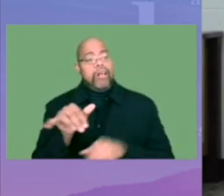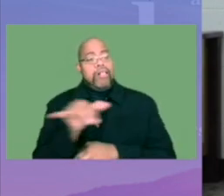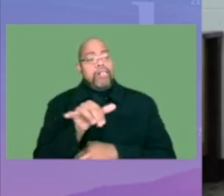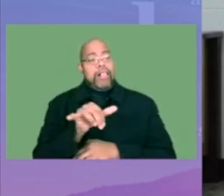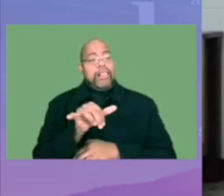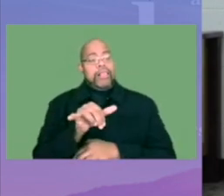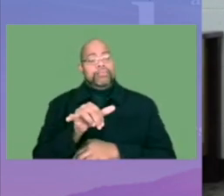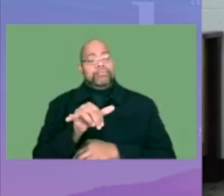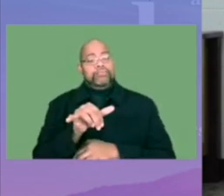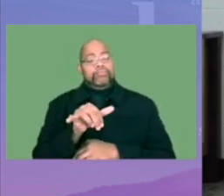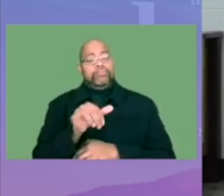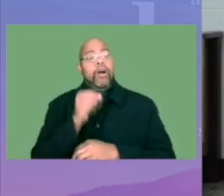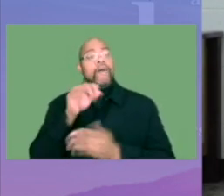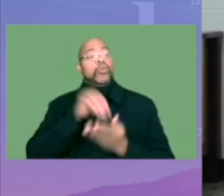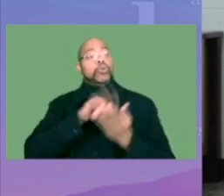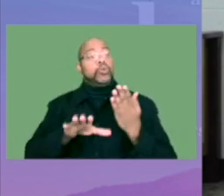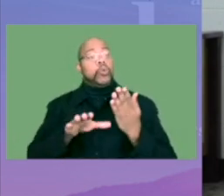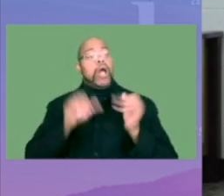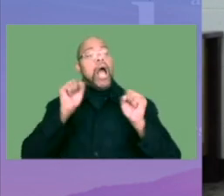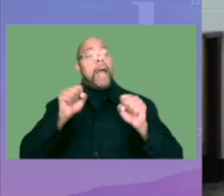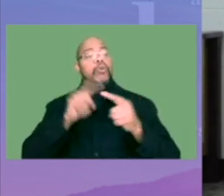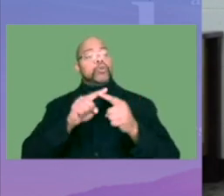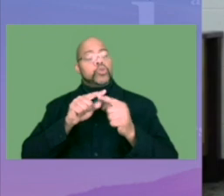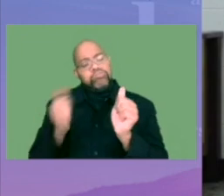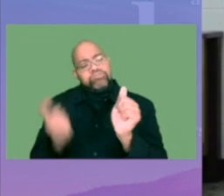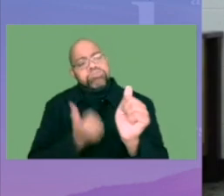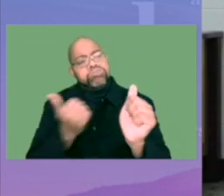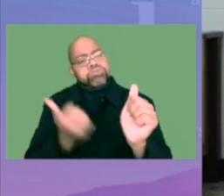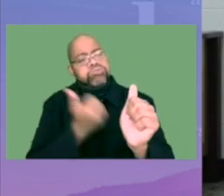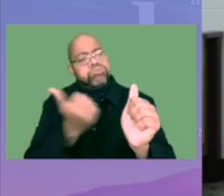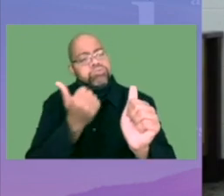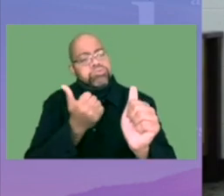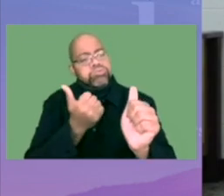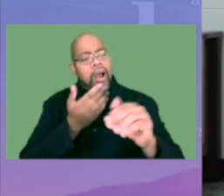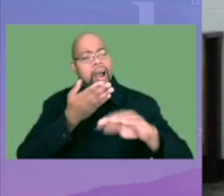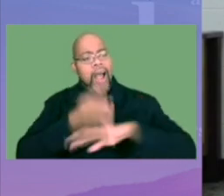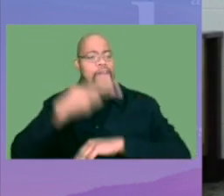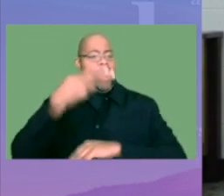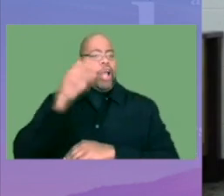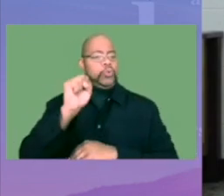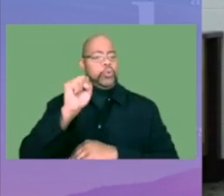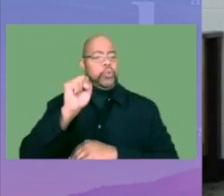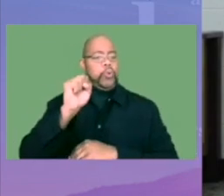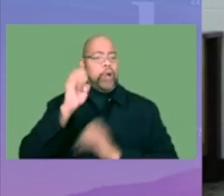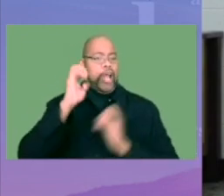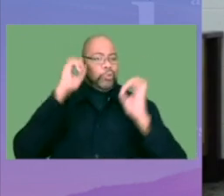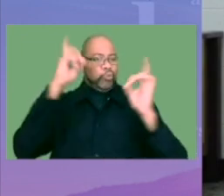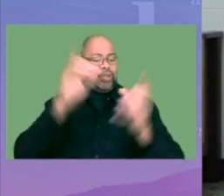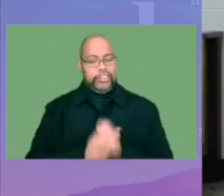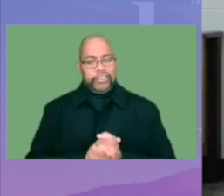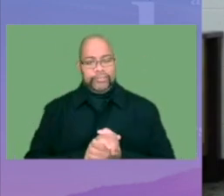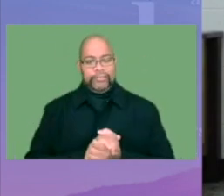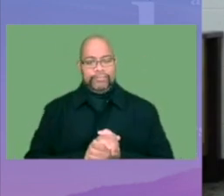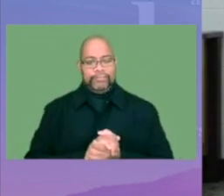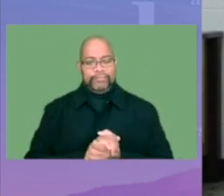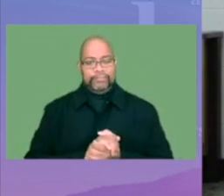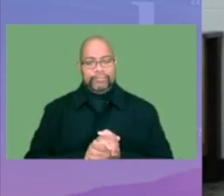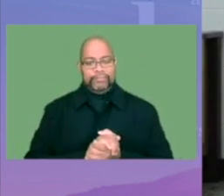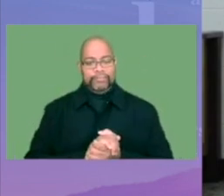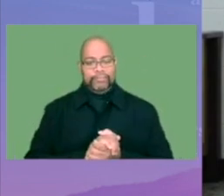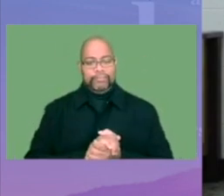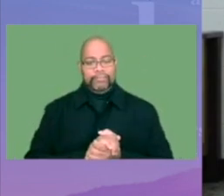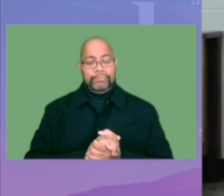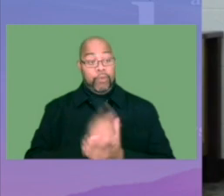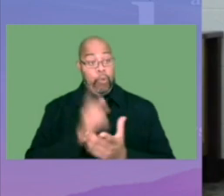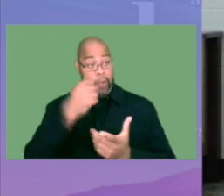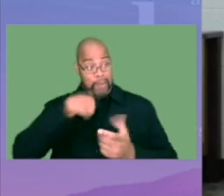increase the likelihood of a student being able to pursue a post-secondary education.